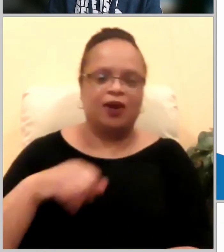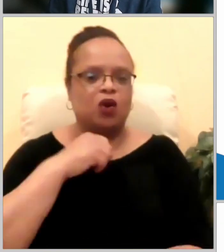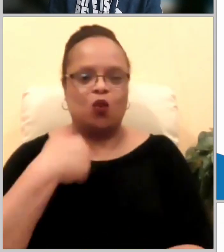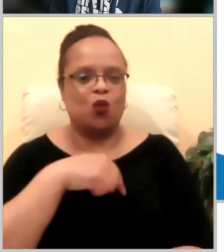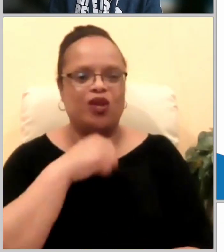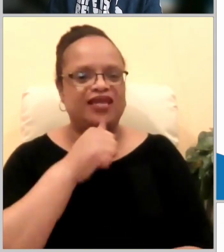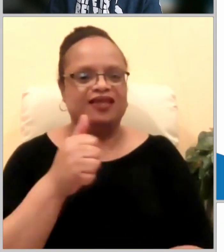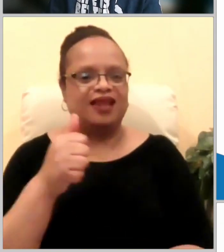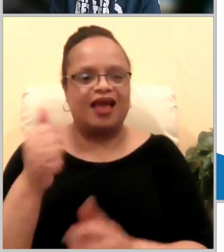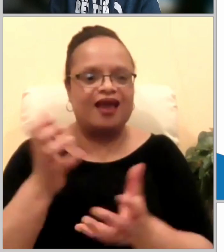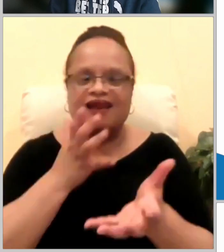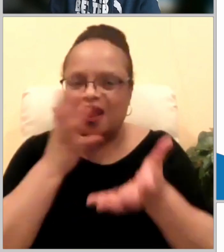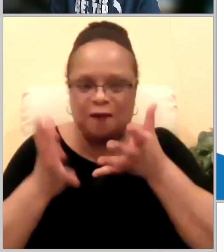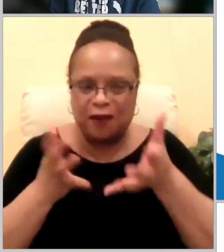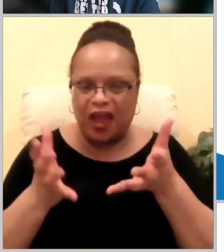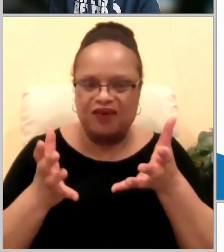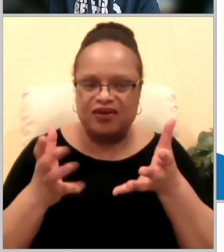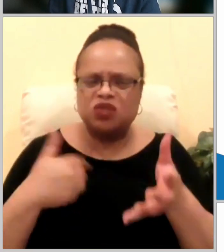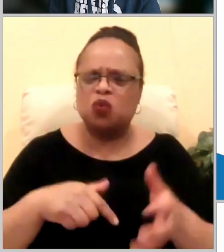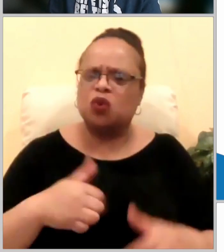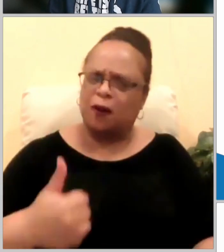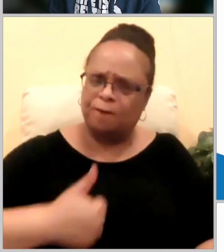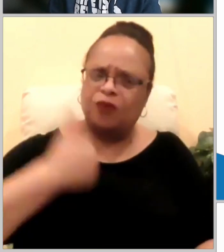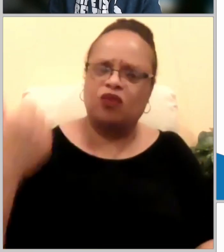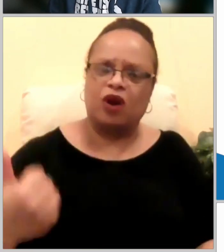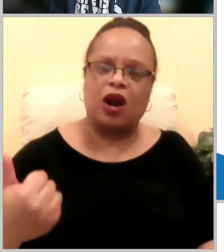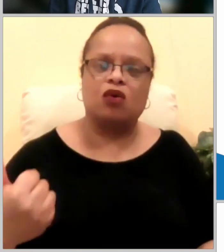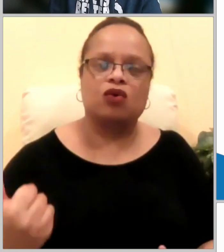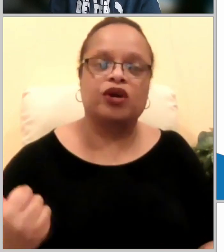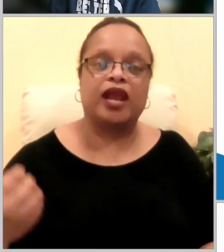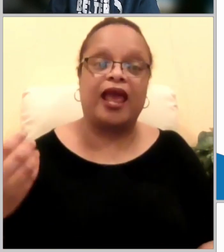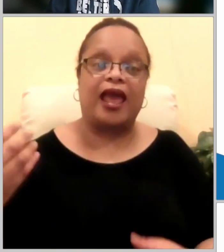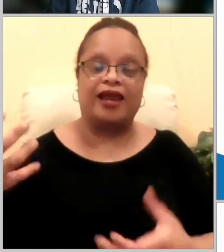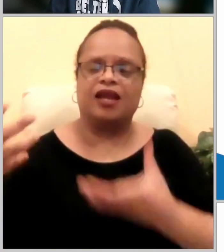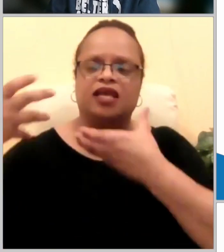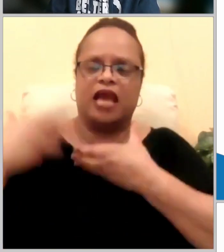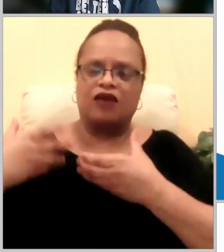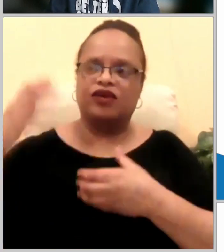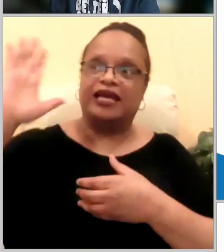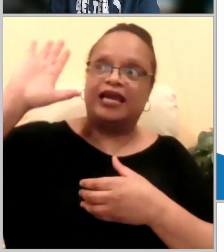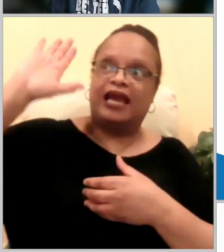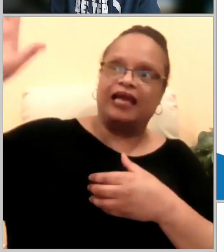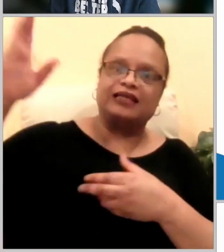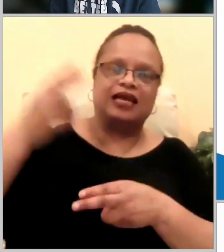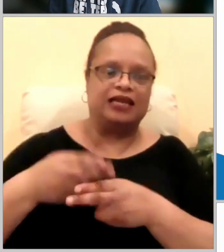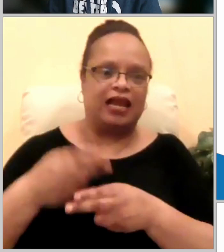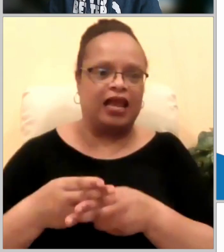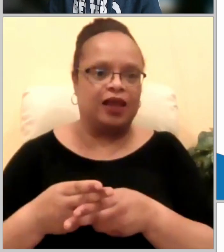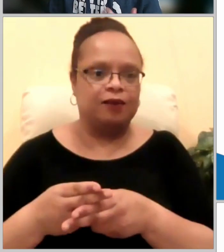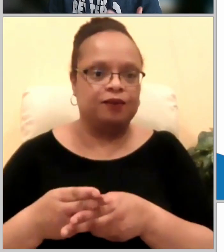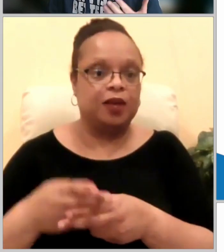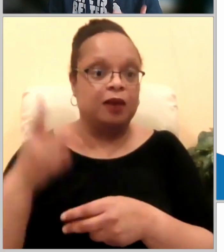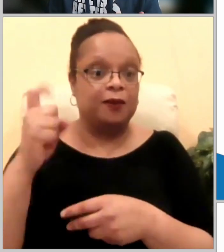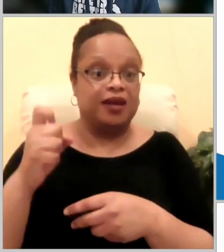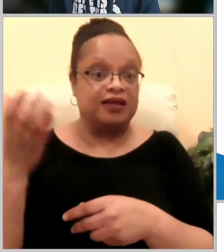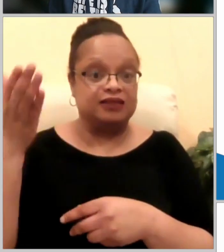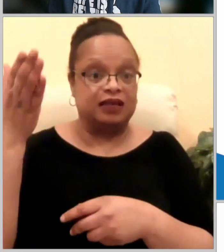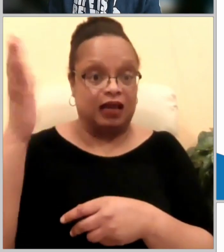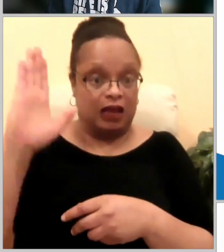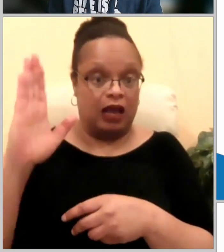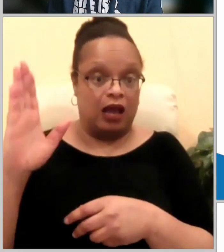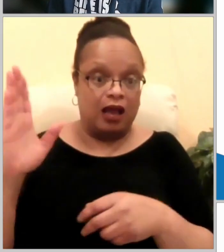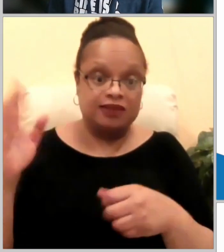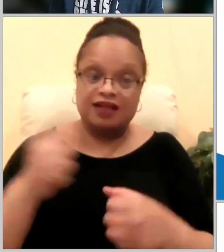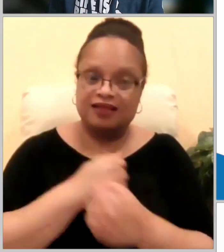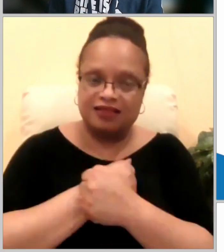bear the name christ or rather let us be proud and show the world that god god's love show show what god's love